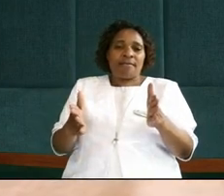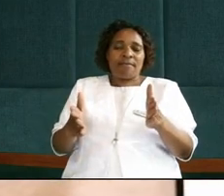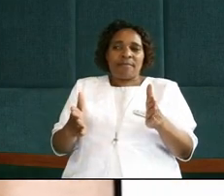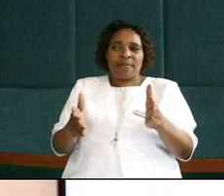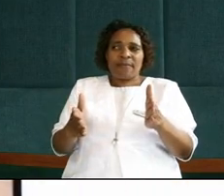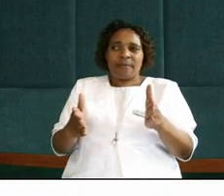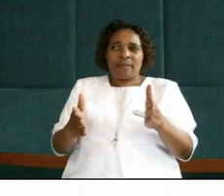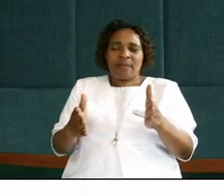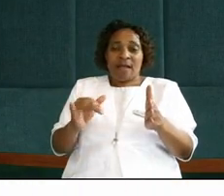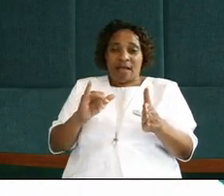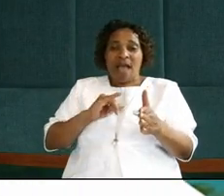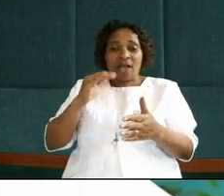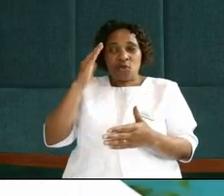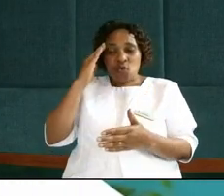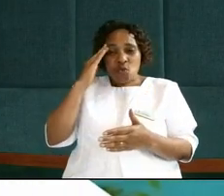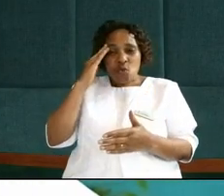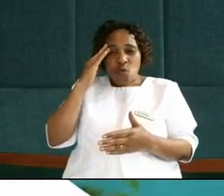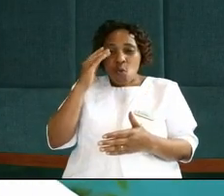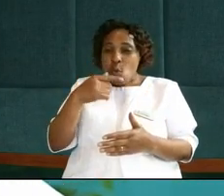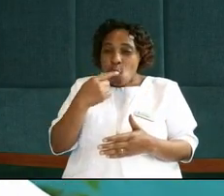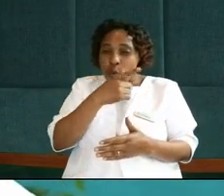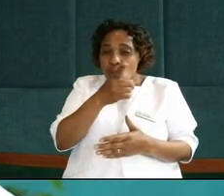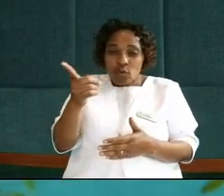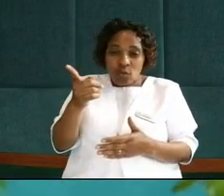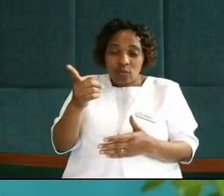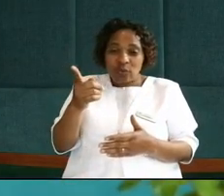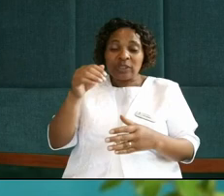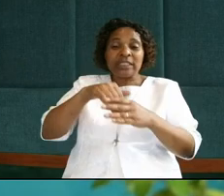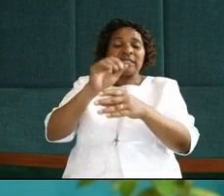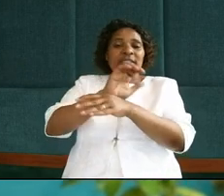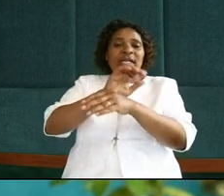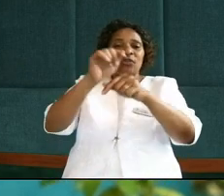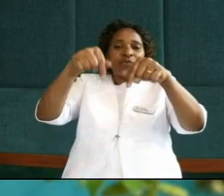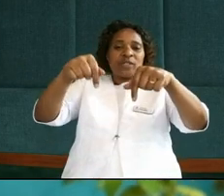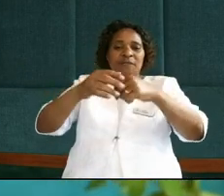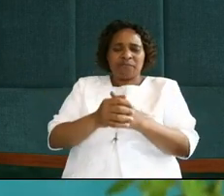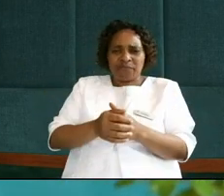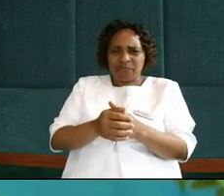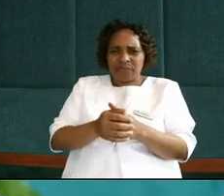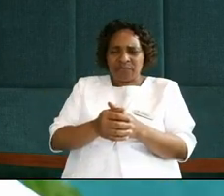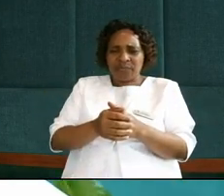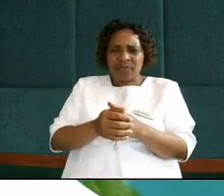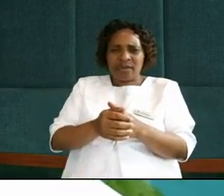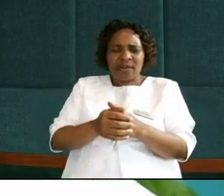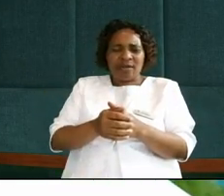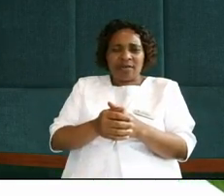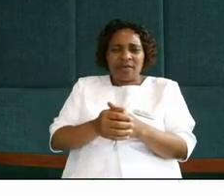Lord, don't know who you perceive what today in this church. I don't know